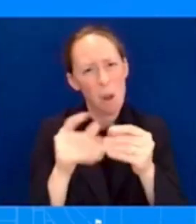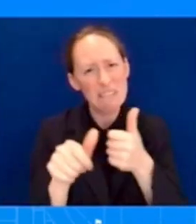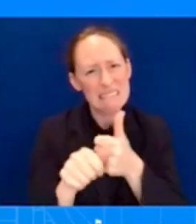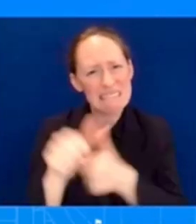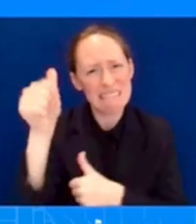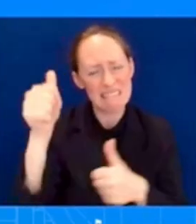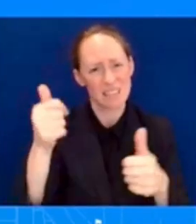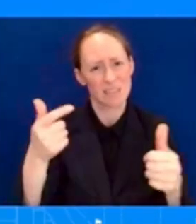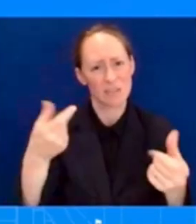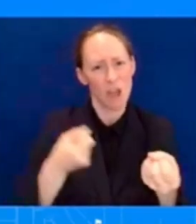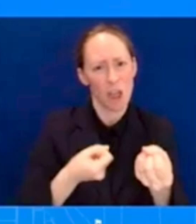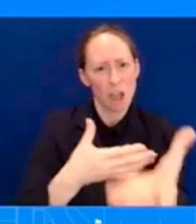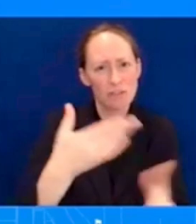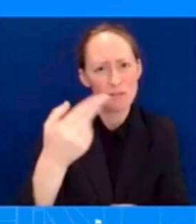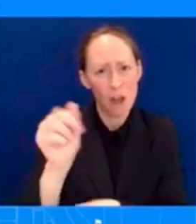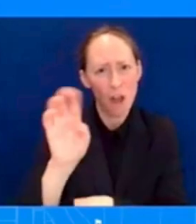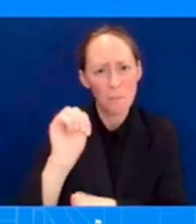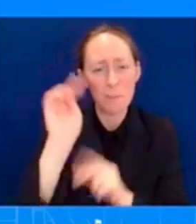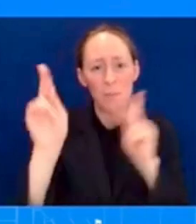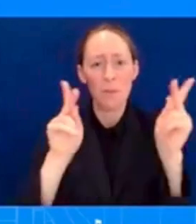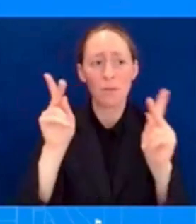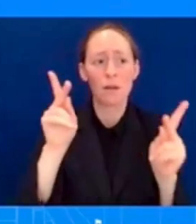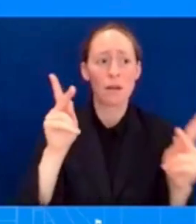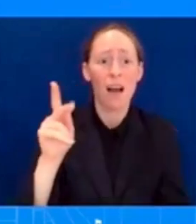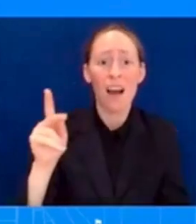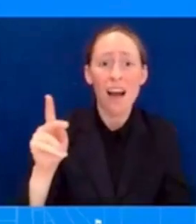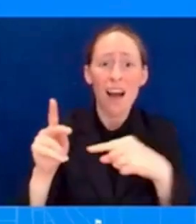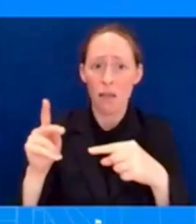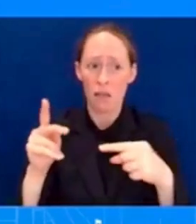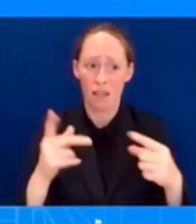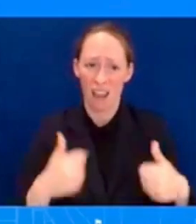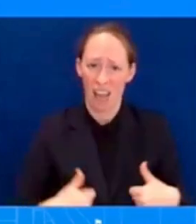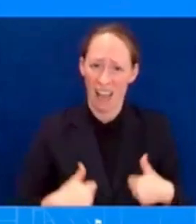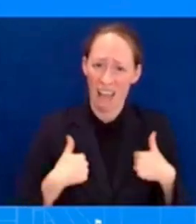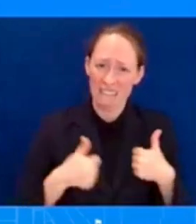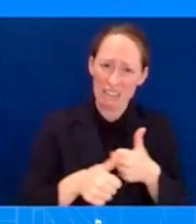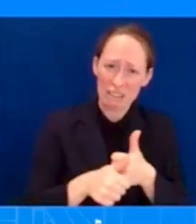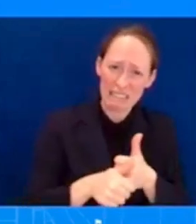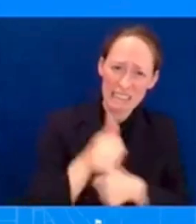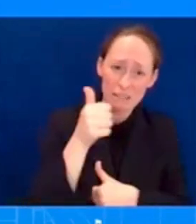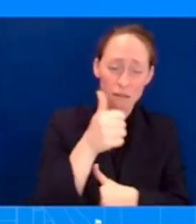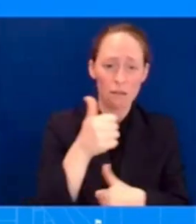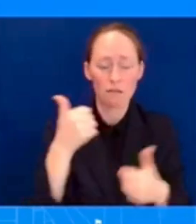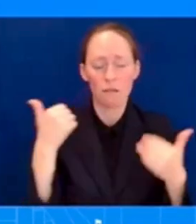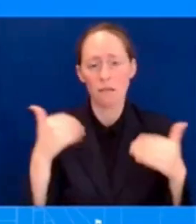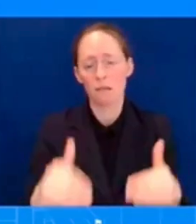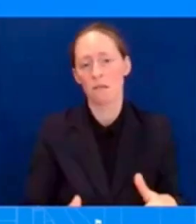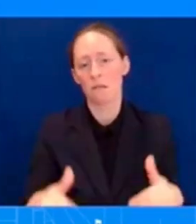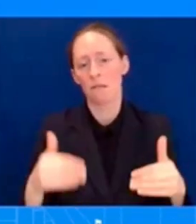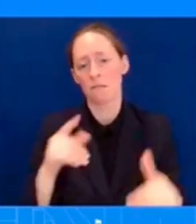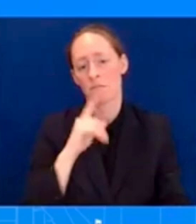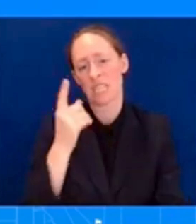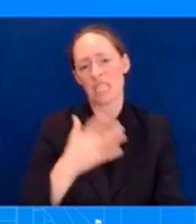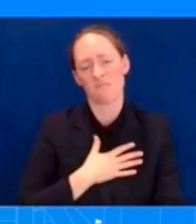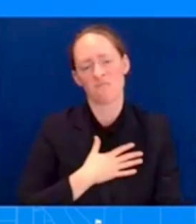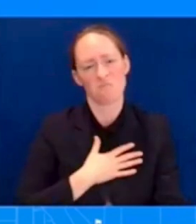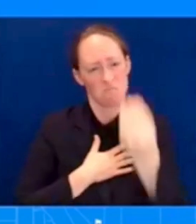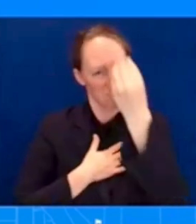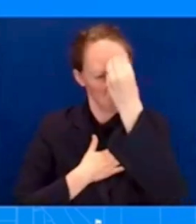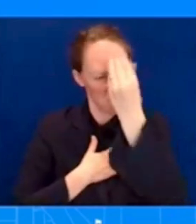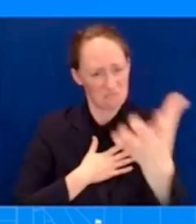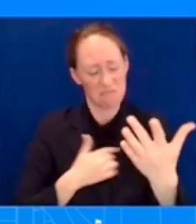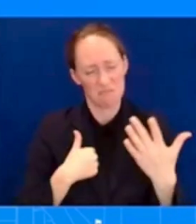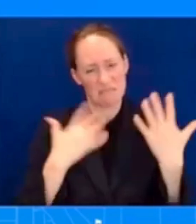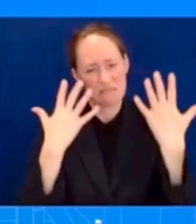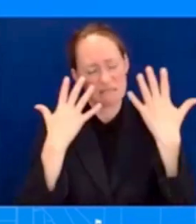gets in the way of that every day. And so I am very sad to hear about the death of this three-year-old, certainly, and our